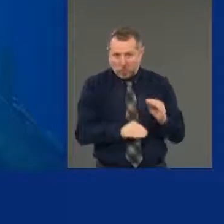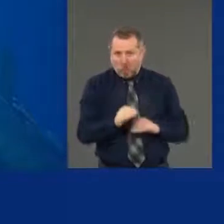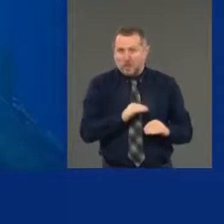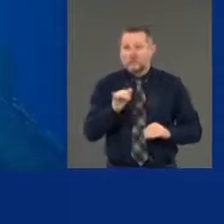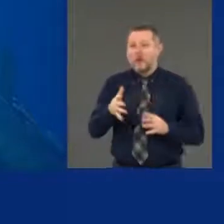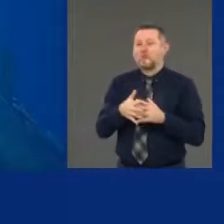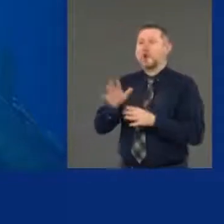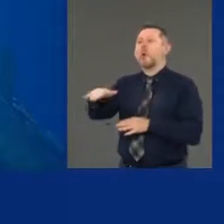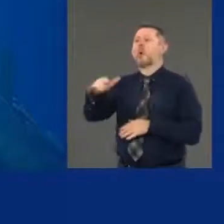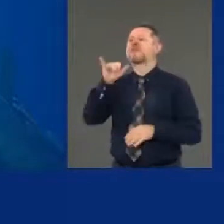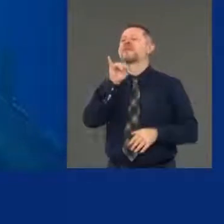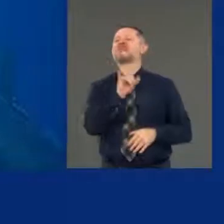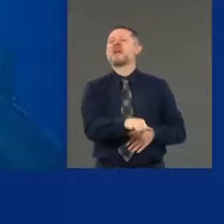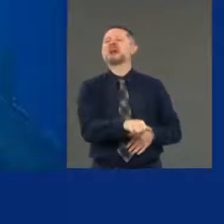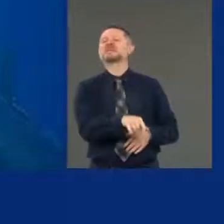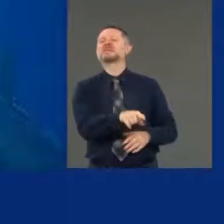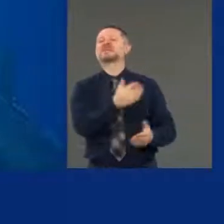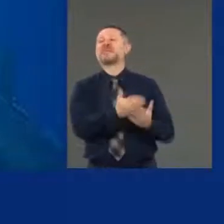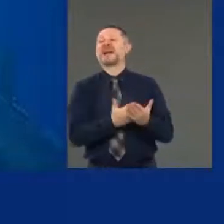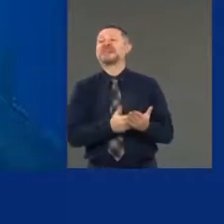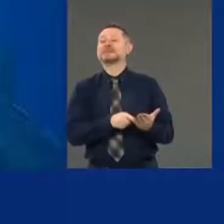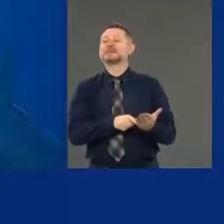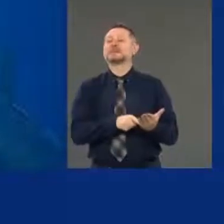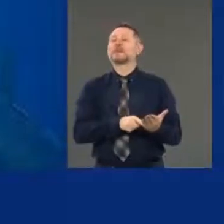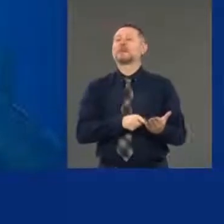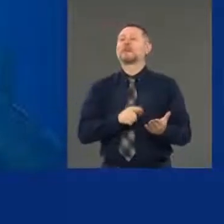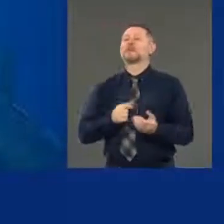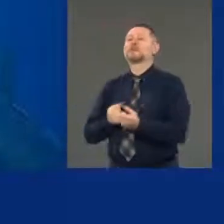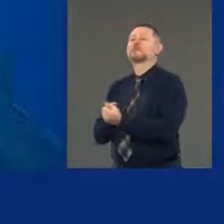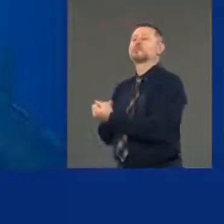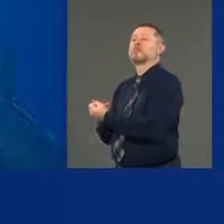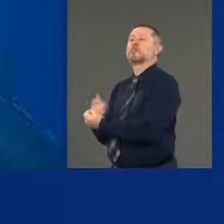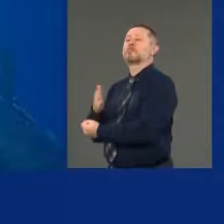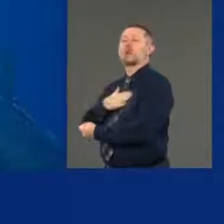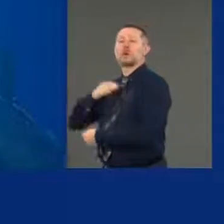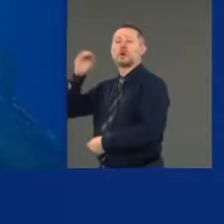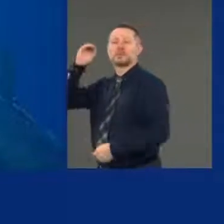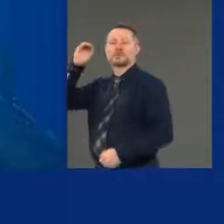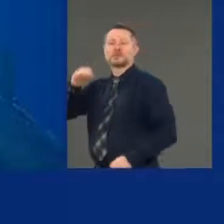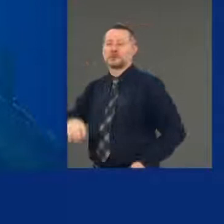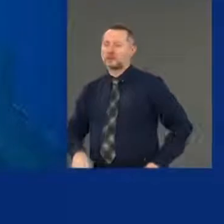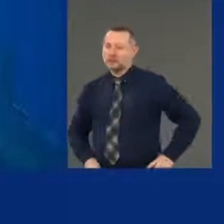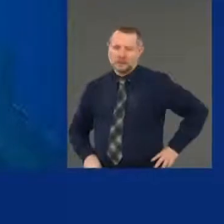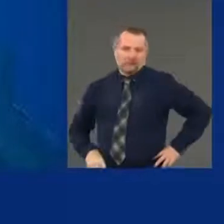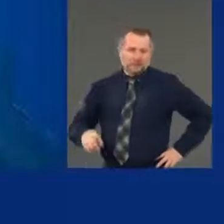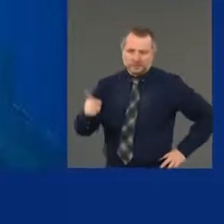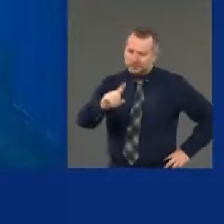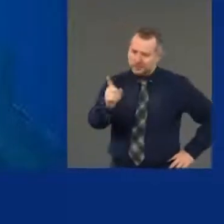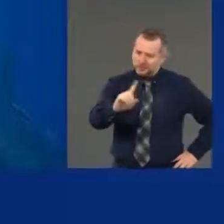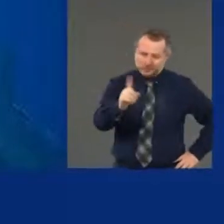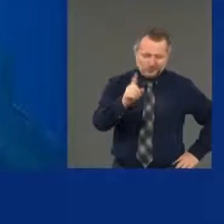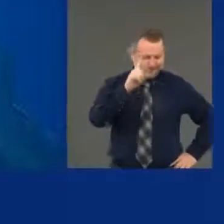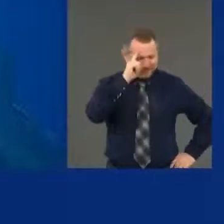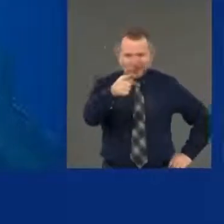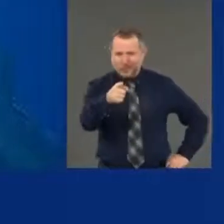advance your opinion. Because then we can't even have an intelligent conversation. And it starts at the highest levels.